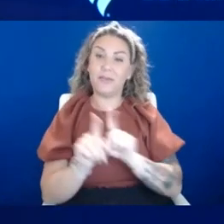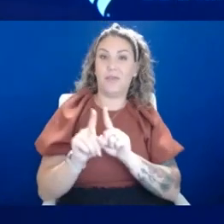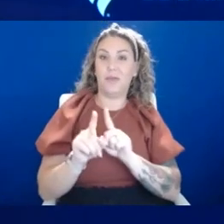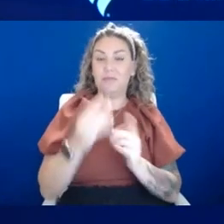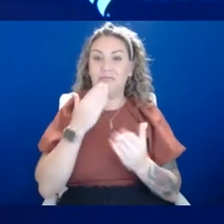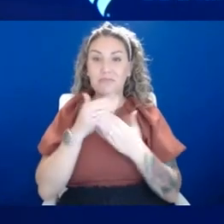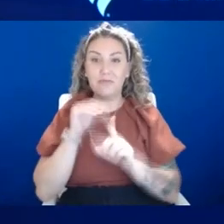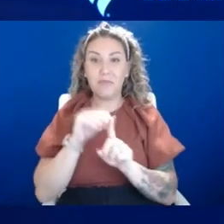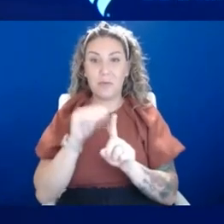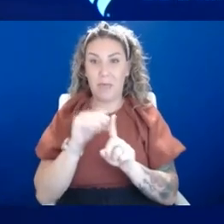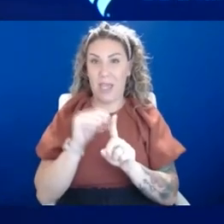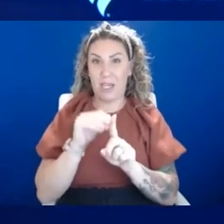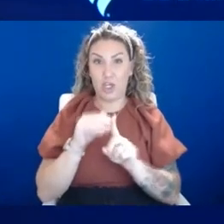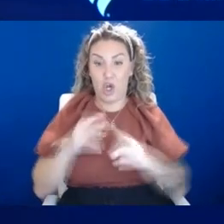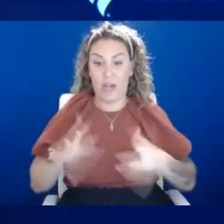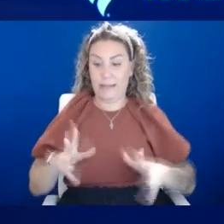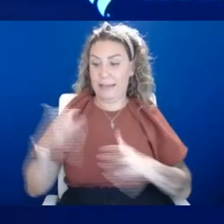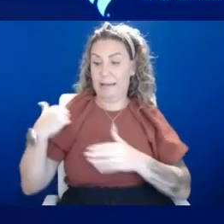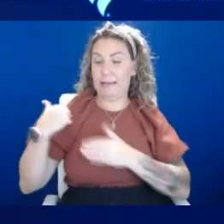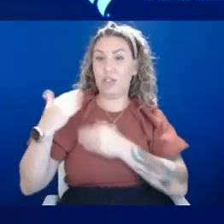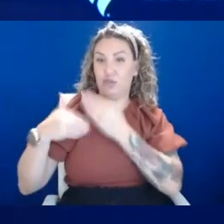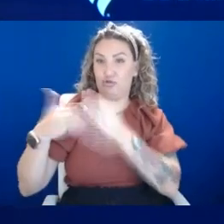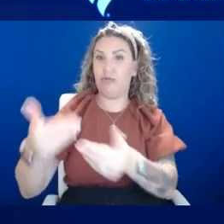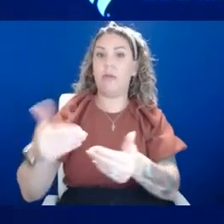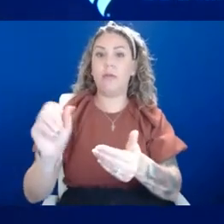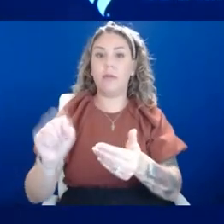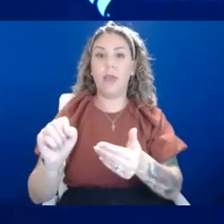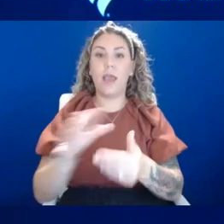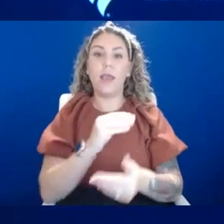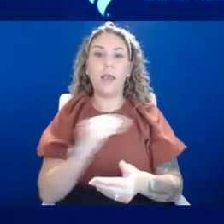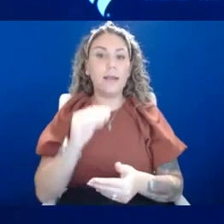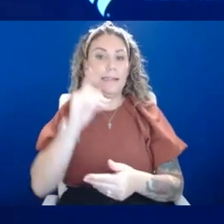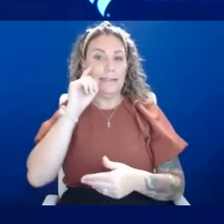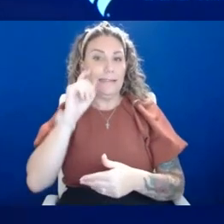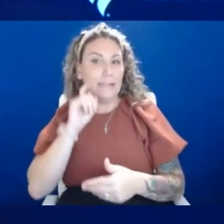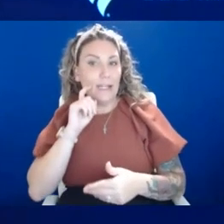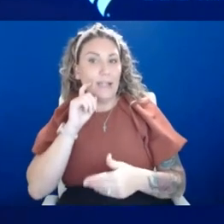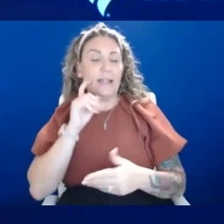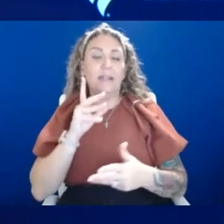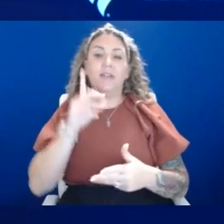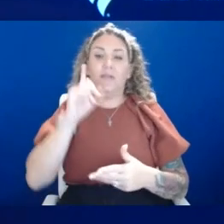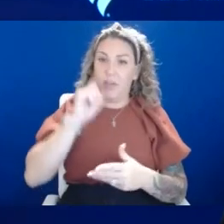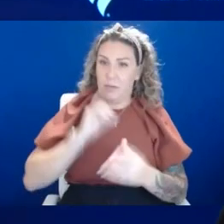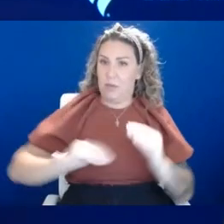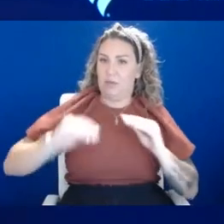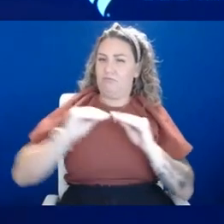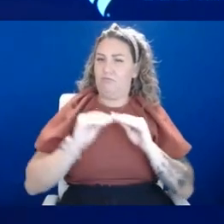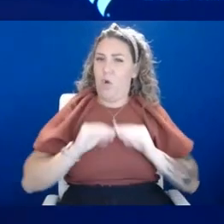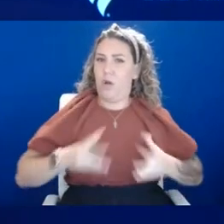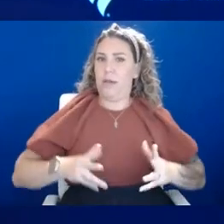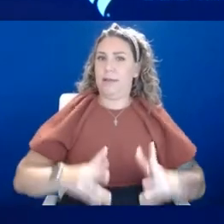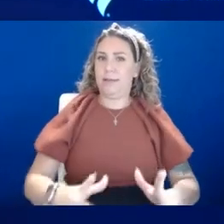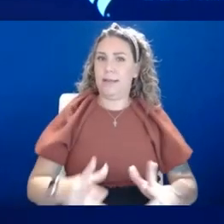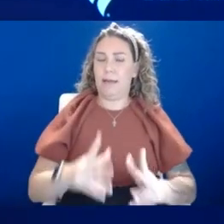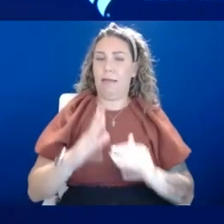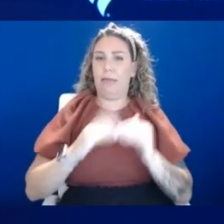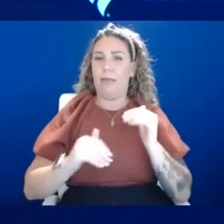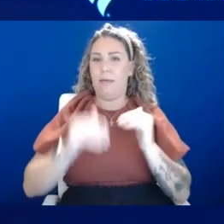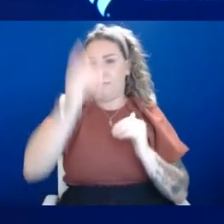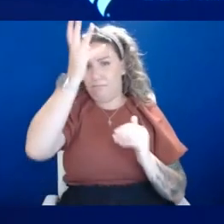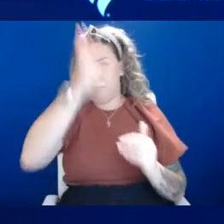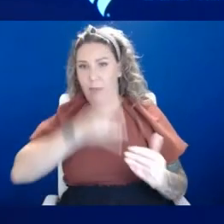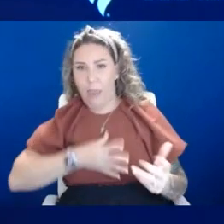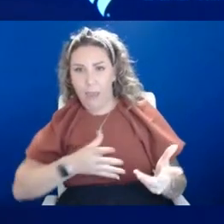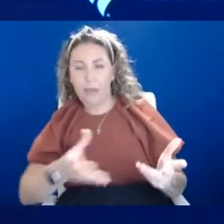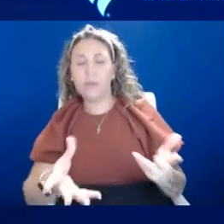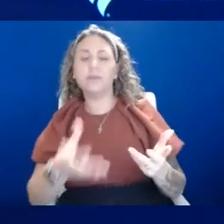is genetic and it also seems to have a, um, sex prevalence. So females more than males tend to have anxiety disorders by about a 10% margin. Um, and so,